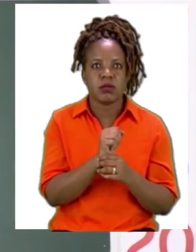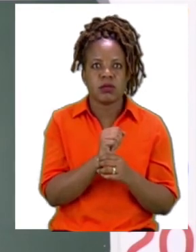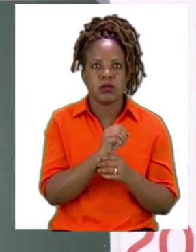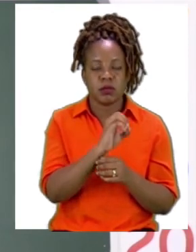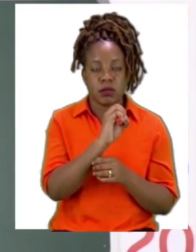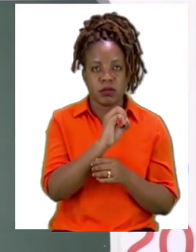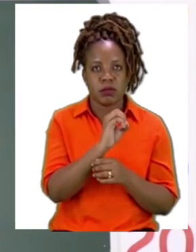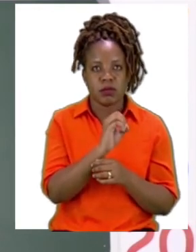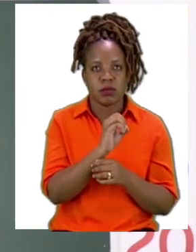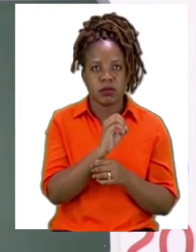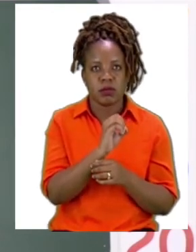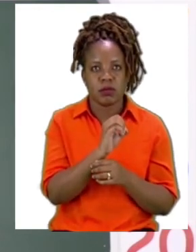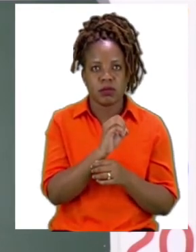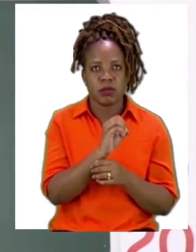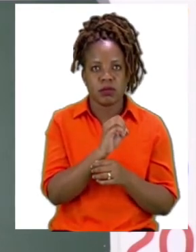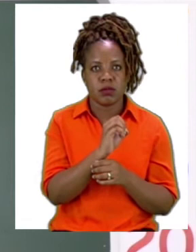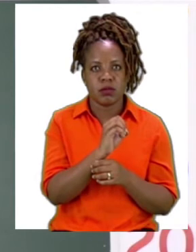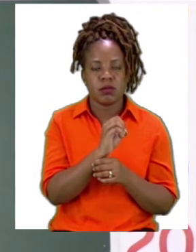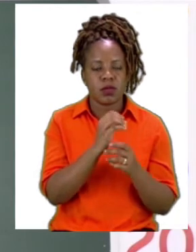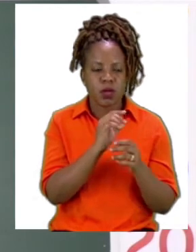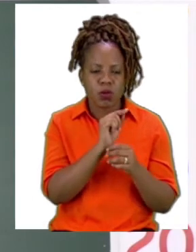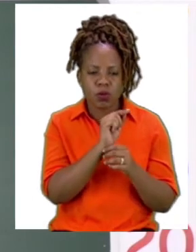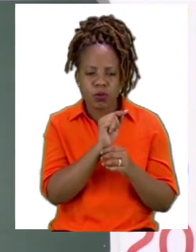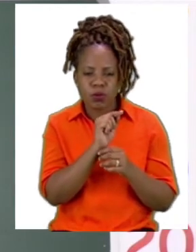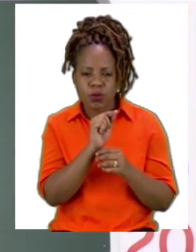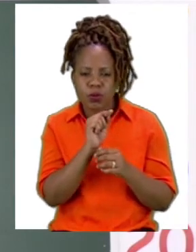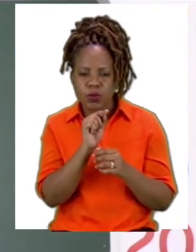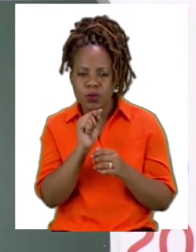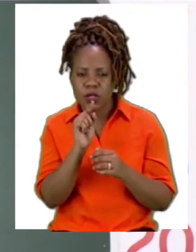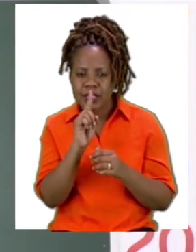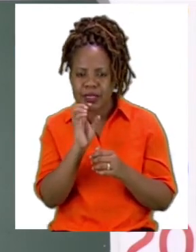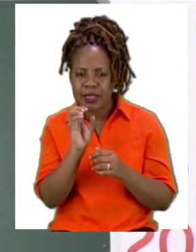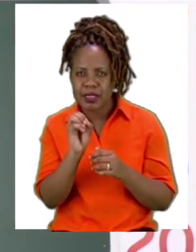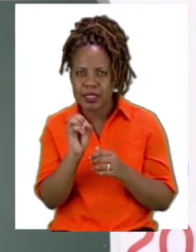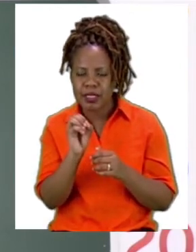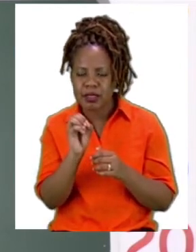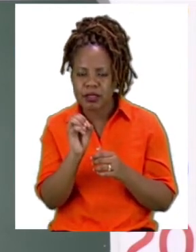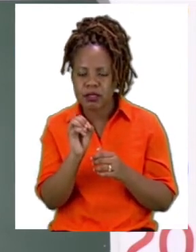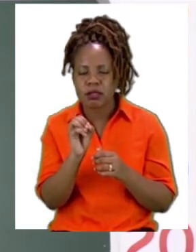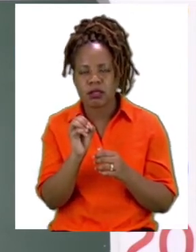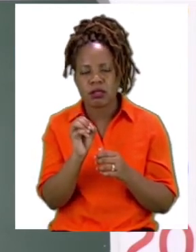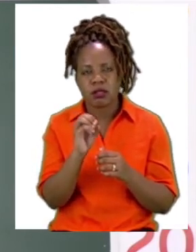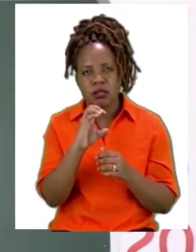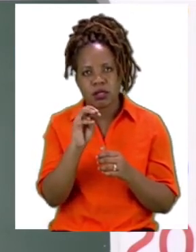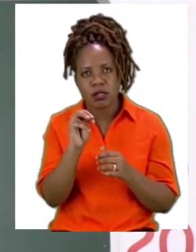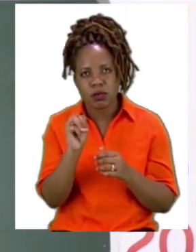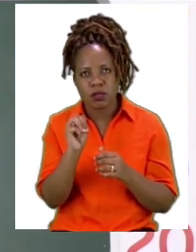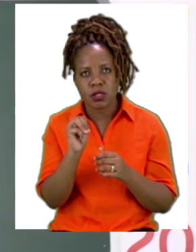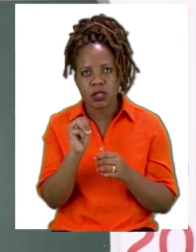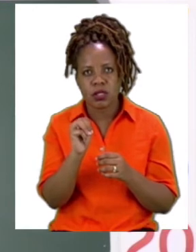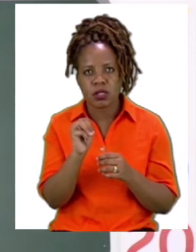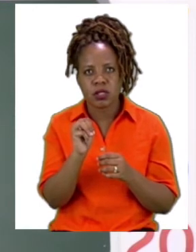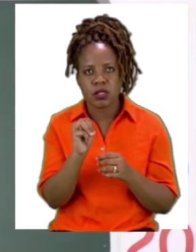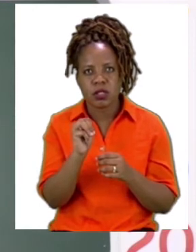In this case, my ten is here. So, I am also going to put another line in line with